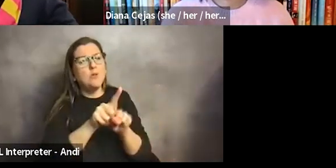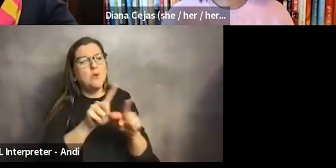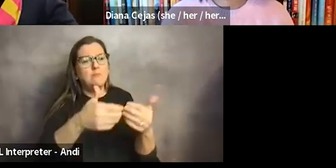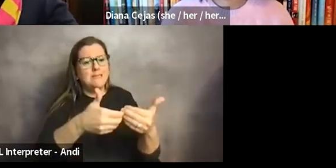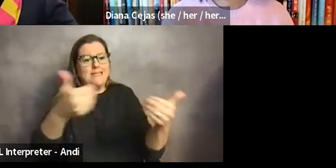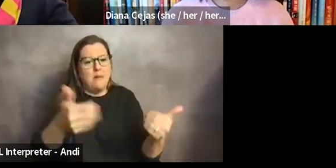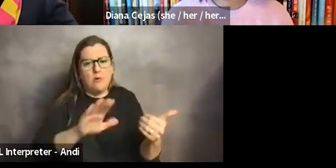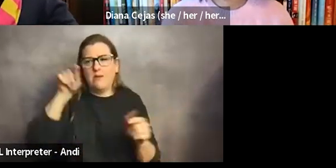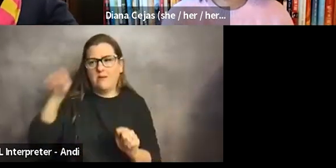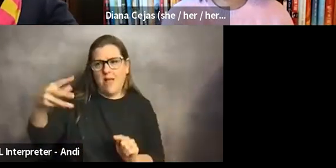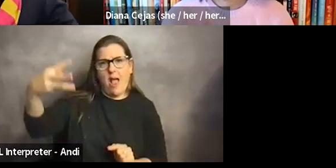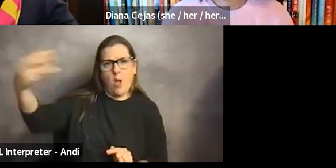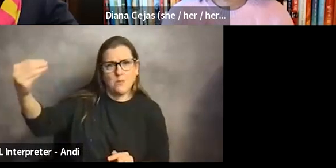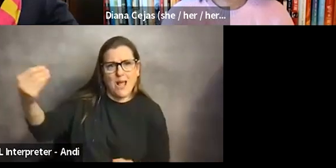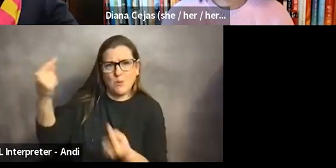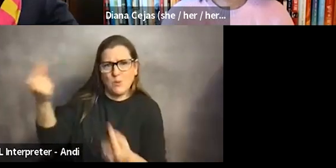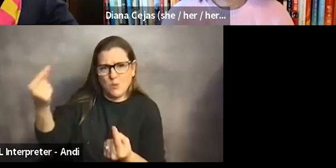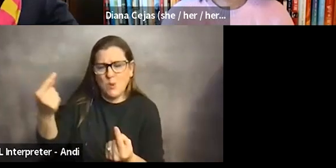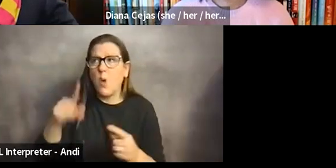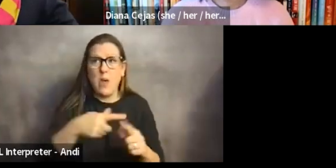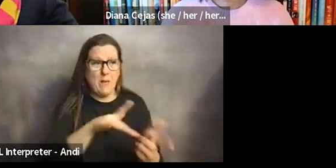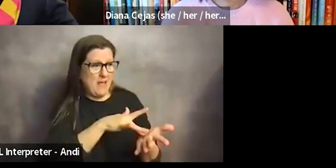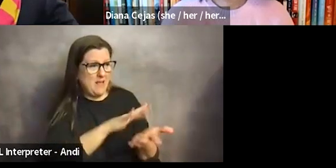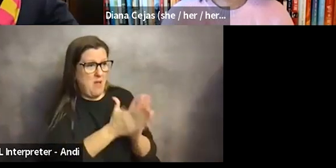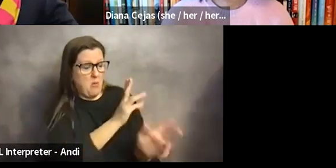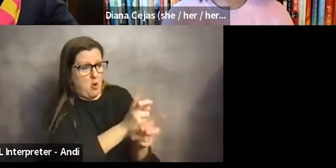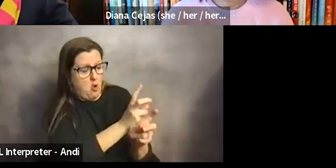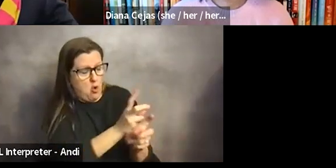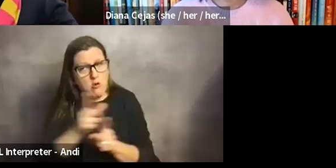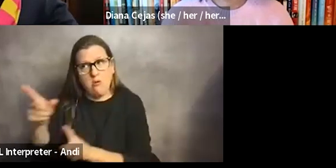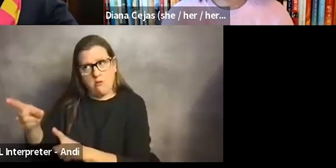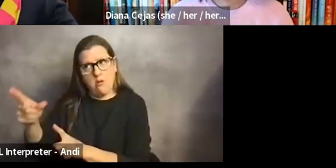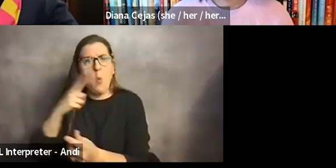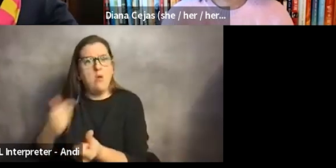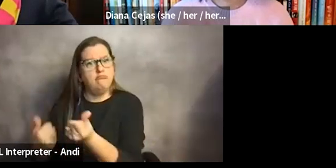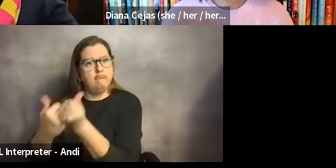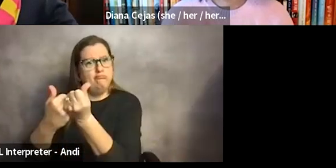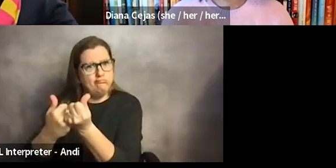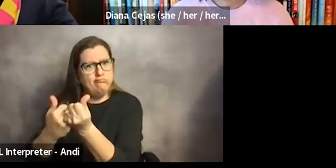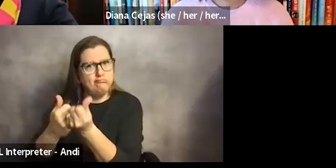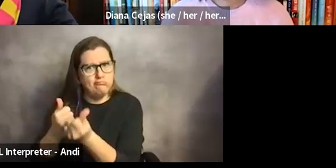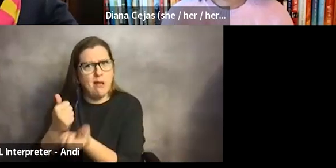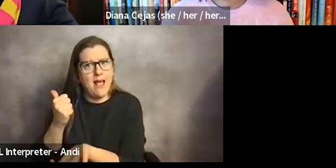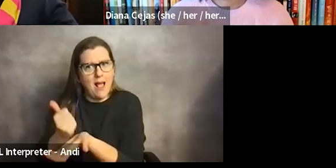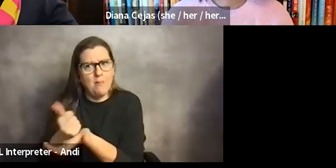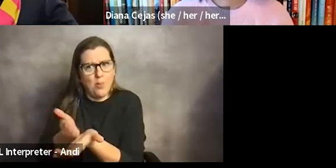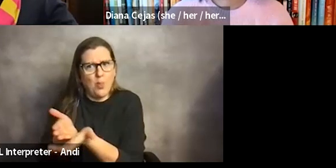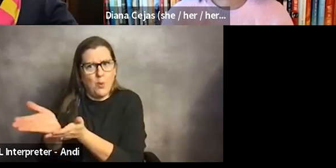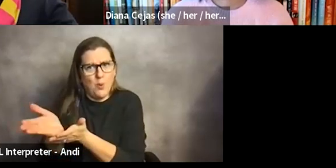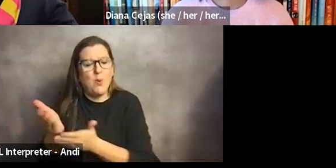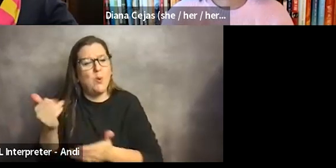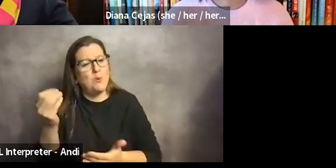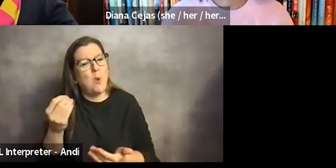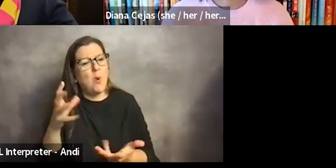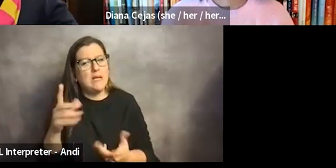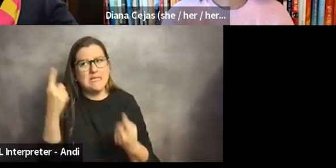medicine, because that's going to be your buoyancy device when medicine is hard. And so taking all of those things together and then going forward is what I would recommend as